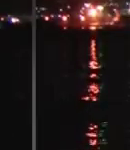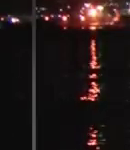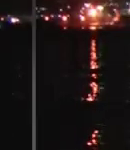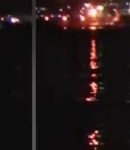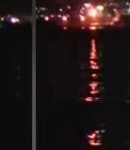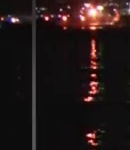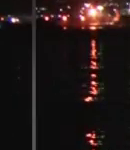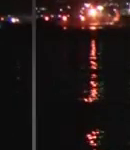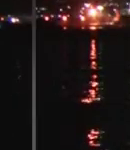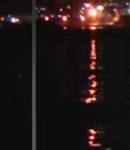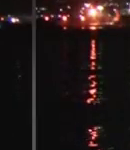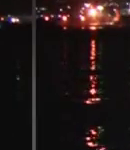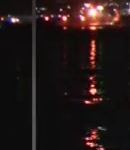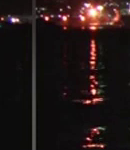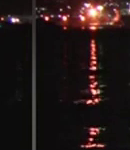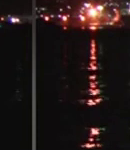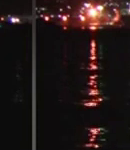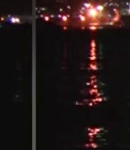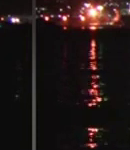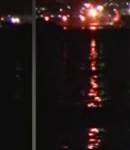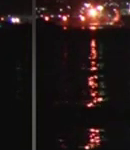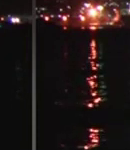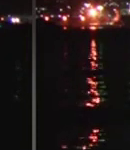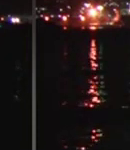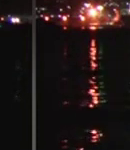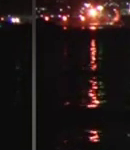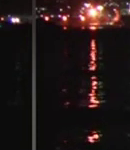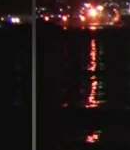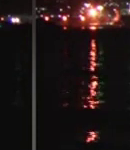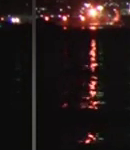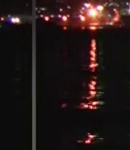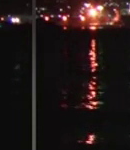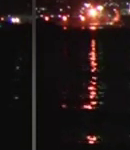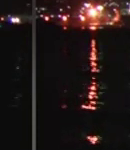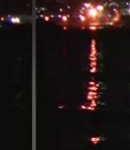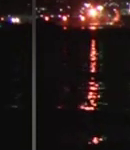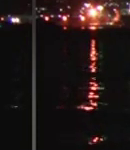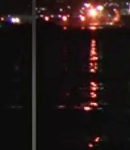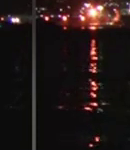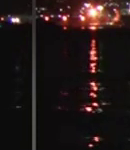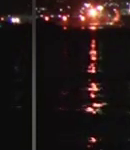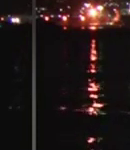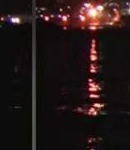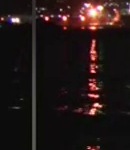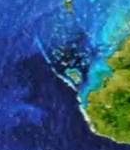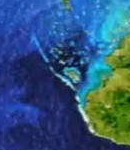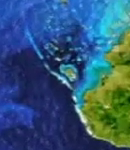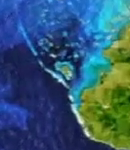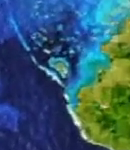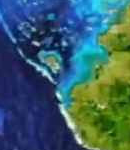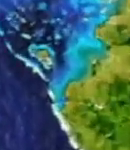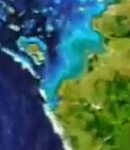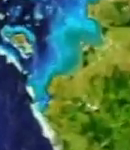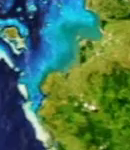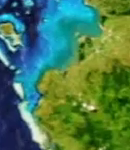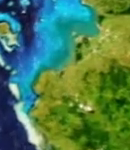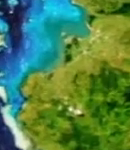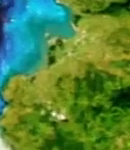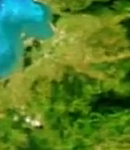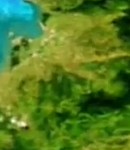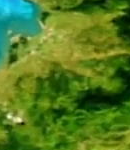Brief showers were experienced over the eastern and interior parts of the larger islands. Mainly fine conditions prevailed elsewhere.